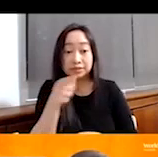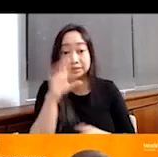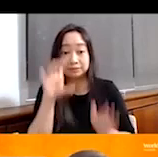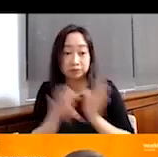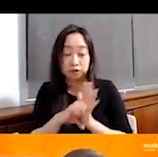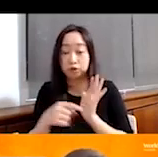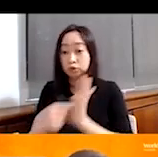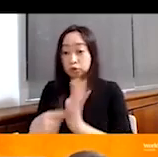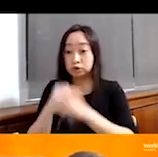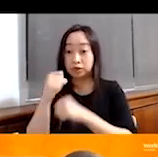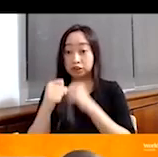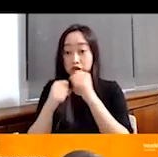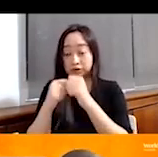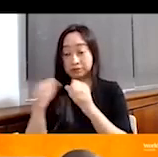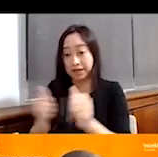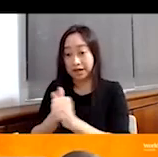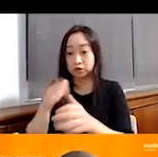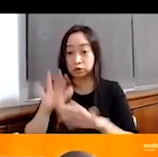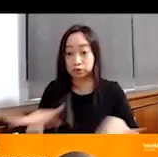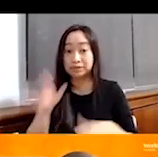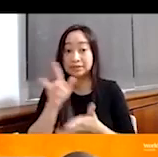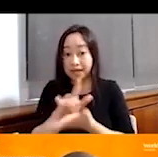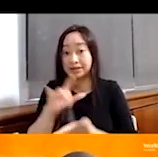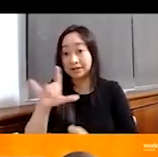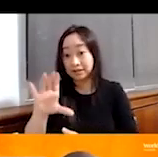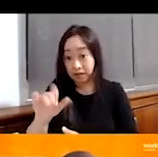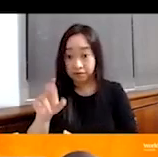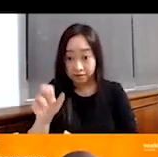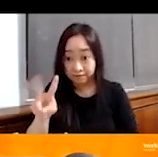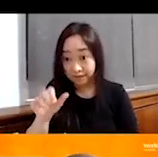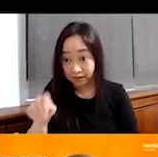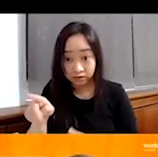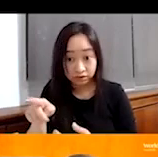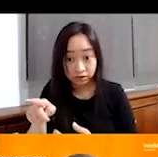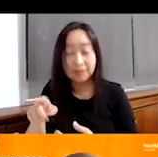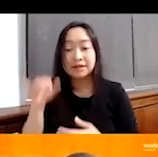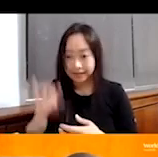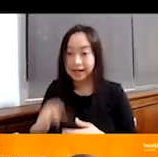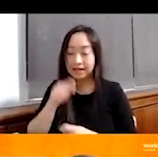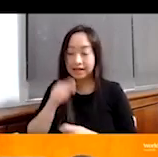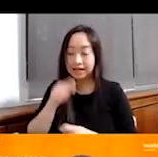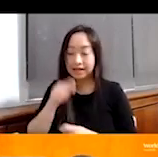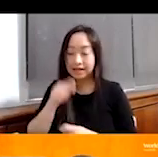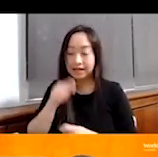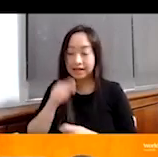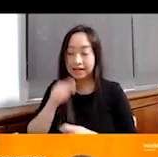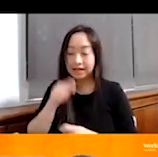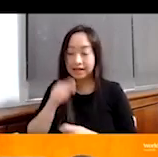the structures behind the children, that's the caravans that, is that what it means? Yes, exactly. Exactly.